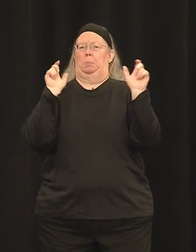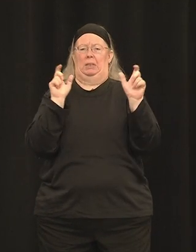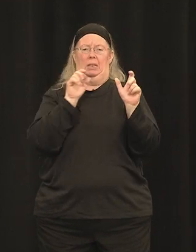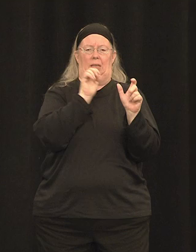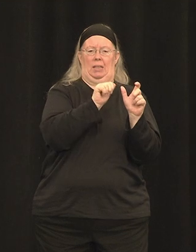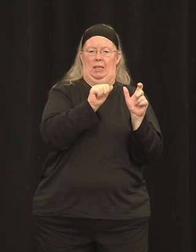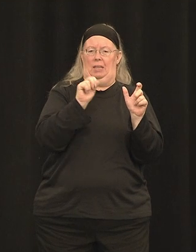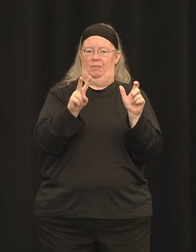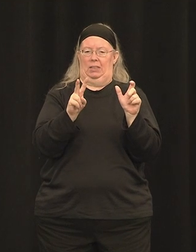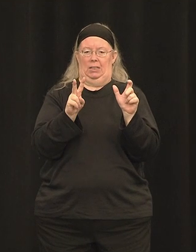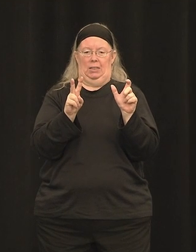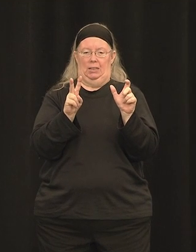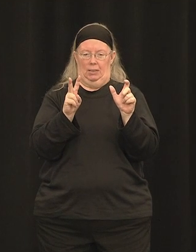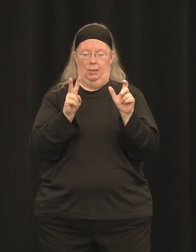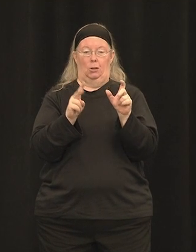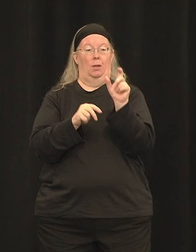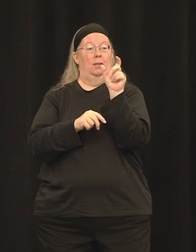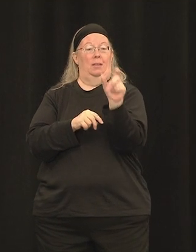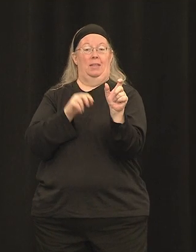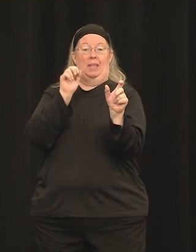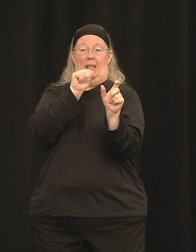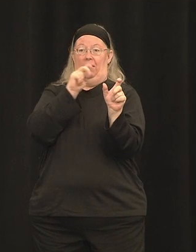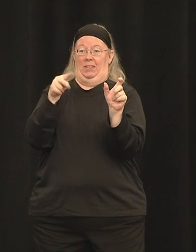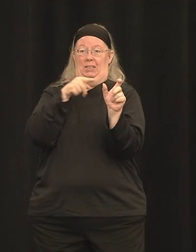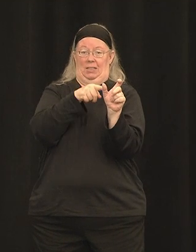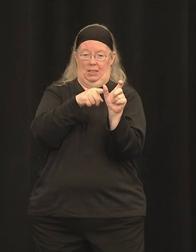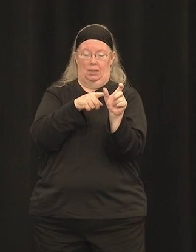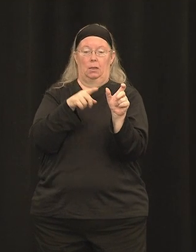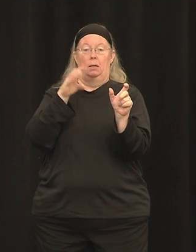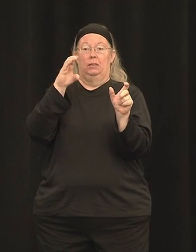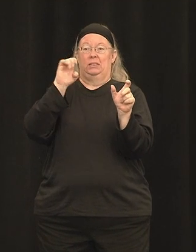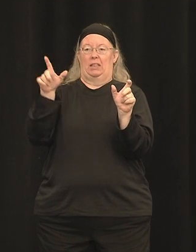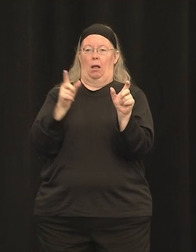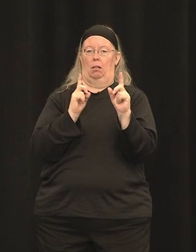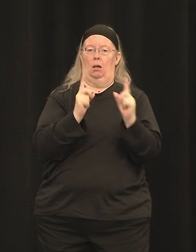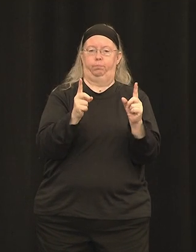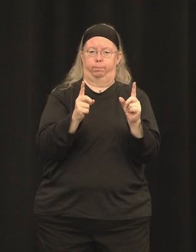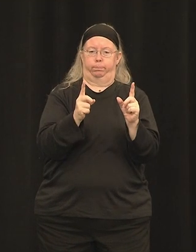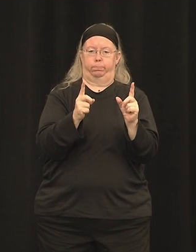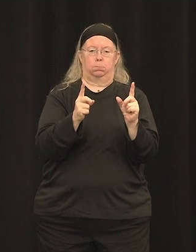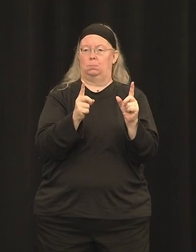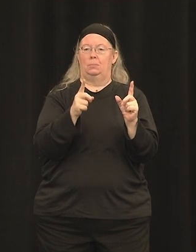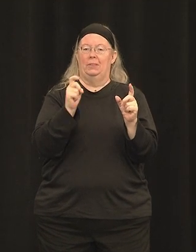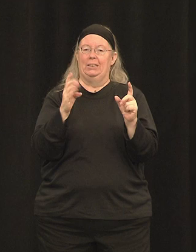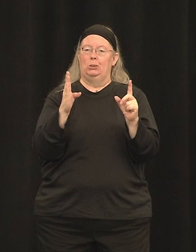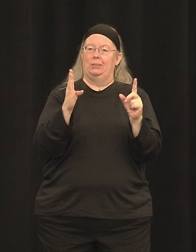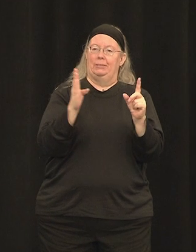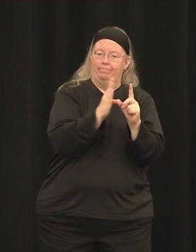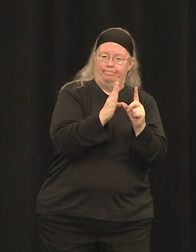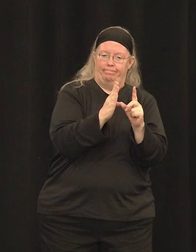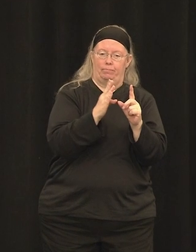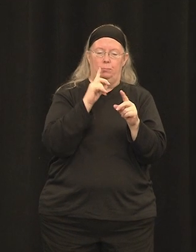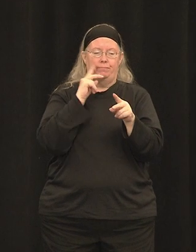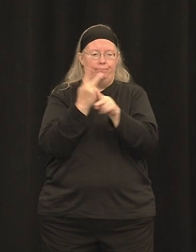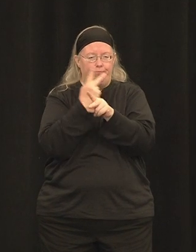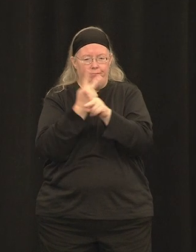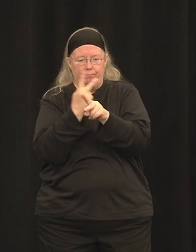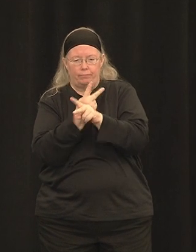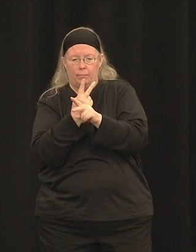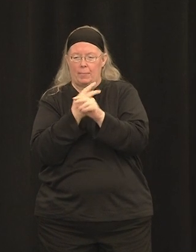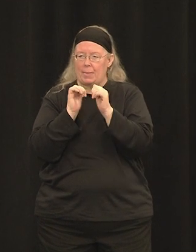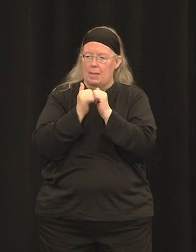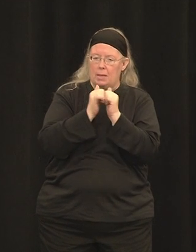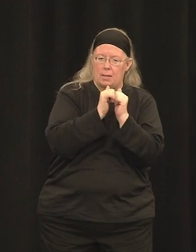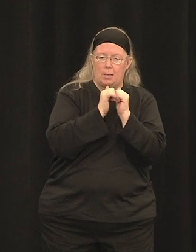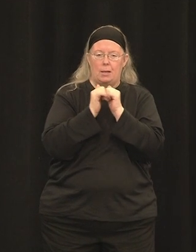and overstuff the virus. So we had to come up with an alternative solution. So we've worked for years in my lab, and now we're continuing this